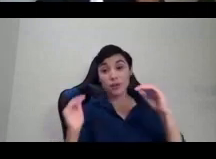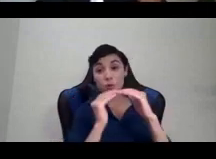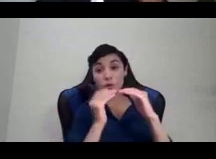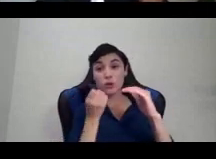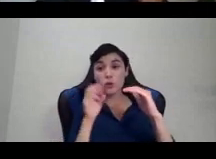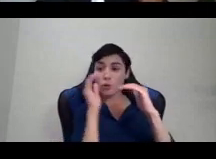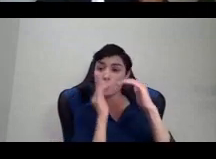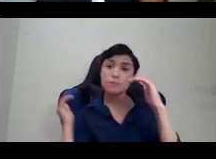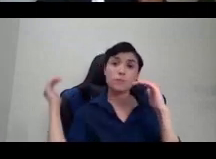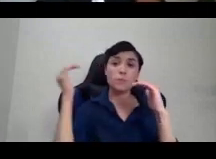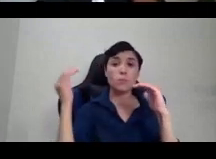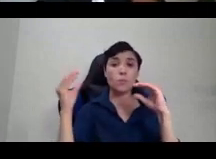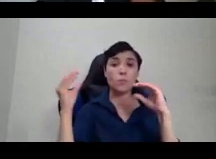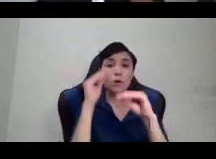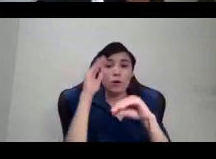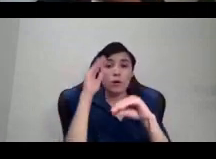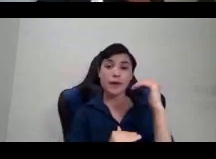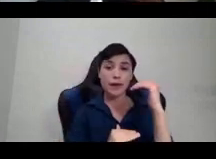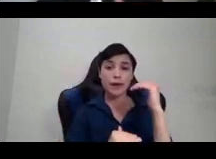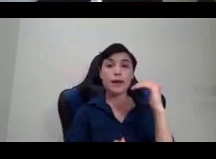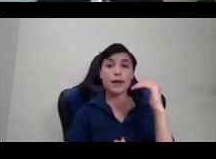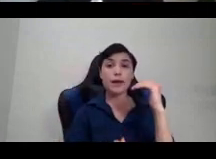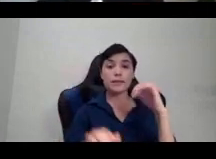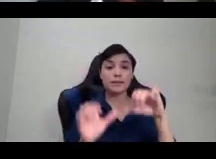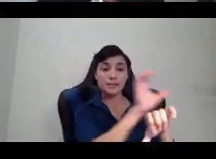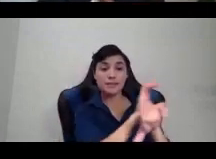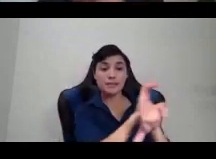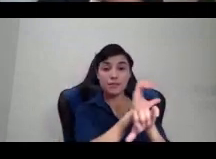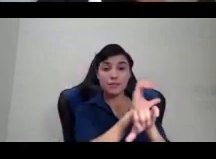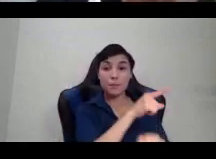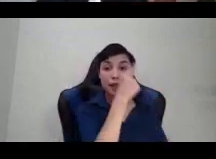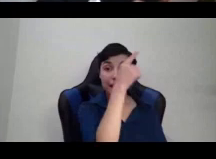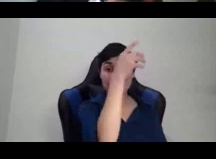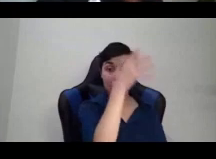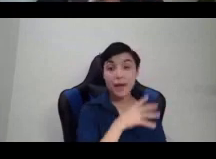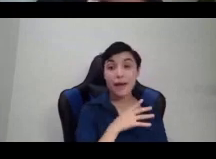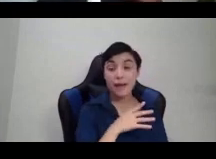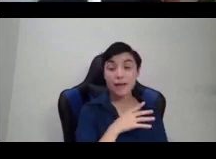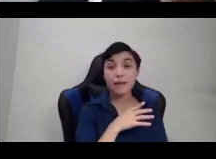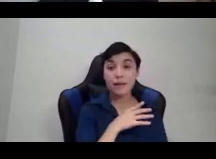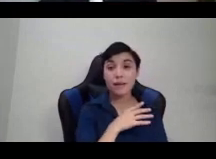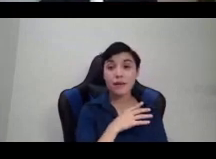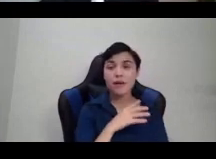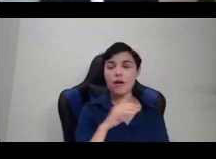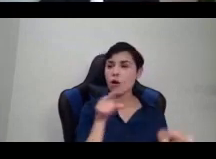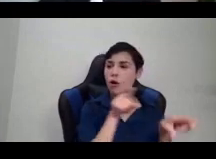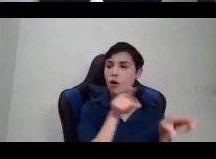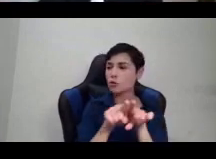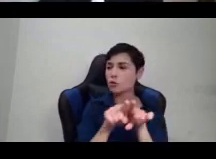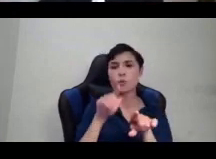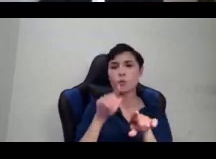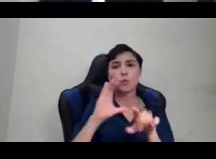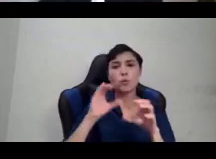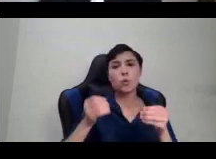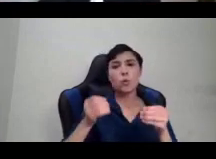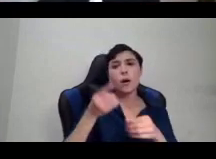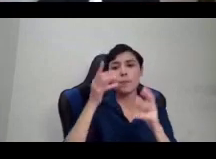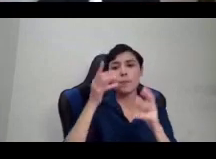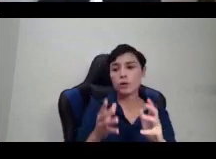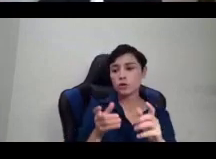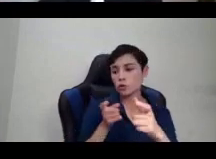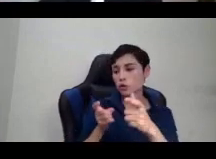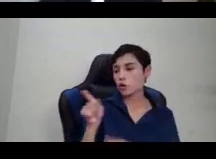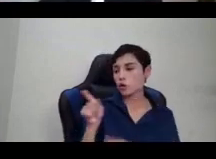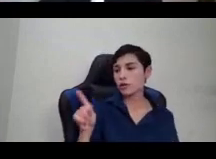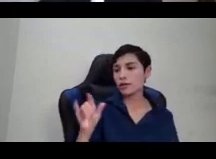around her. And it also, and also no one ever treated her as if she was dainty or deserving of protection, simply because she was a woman.